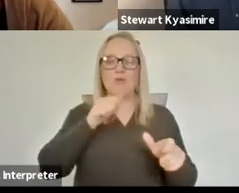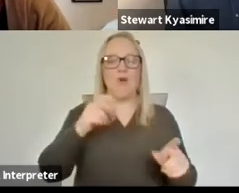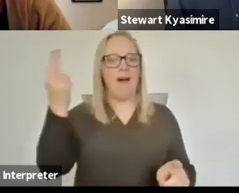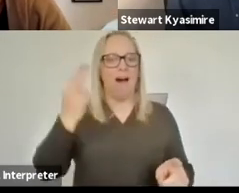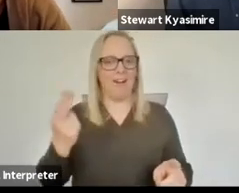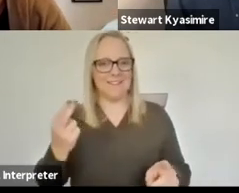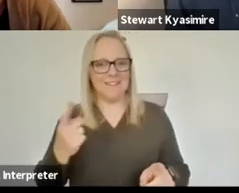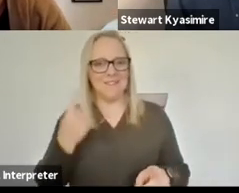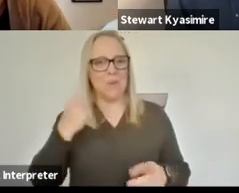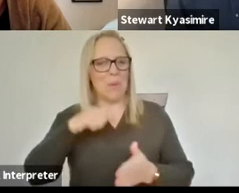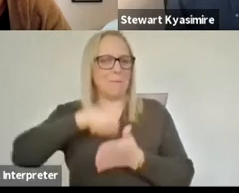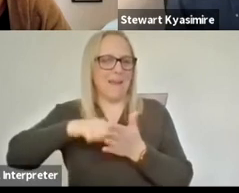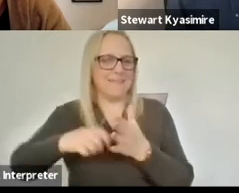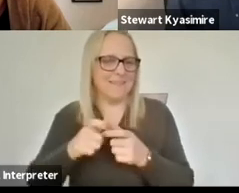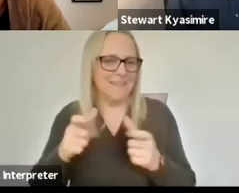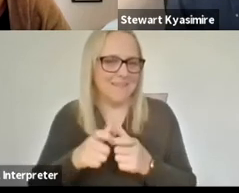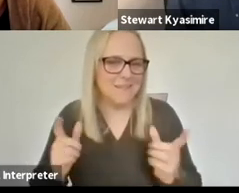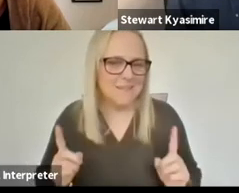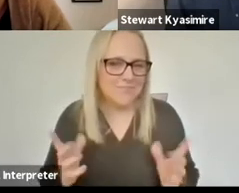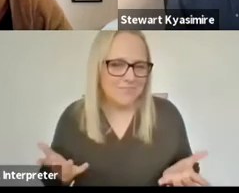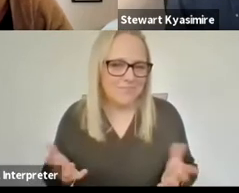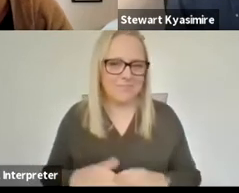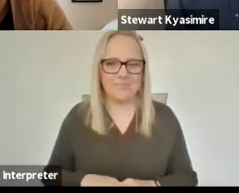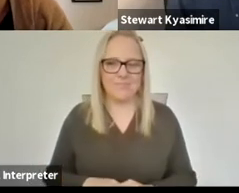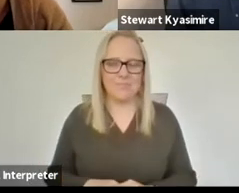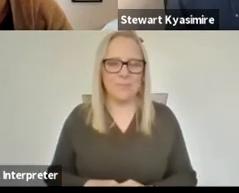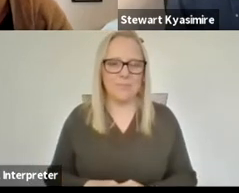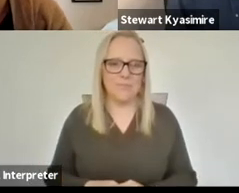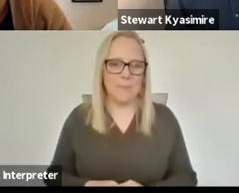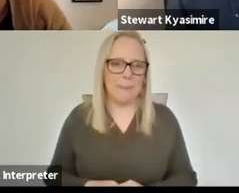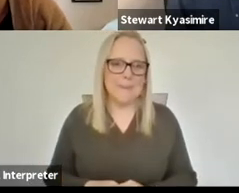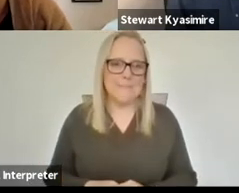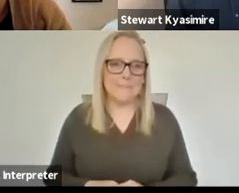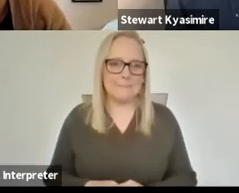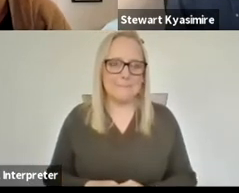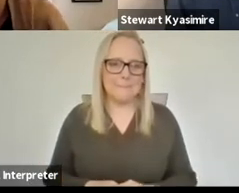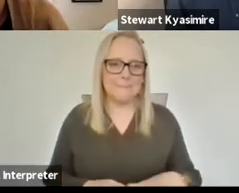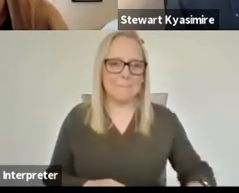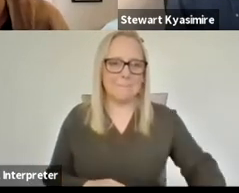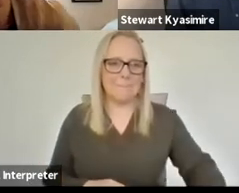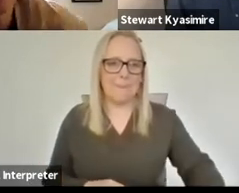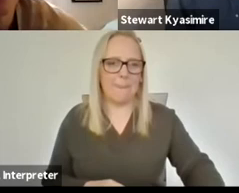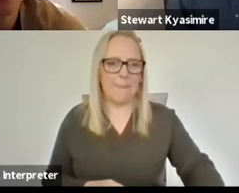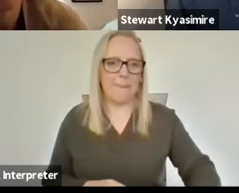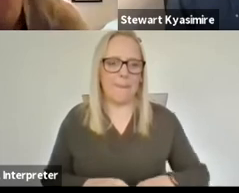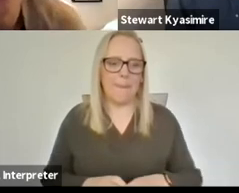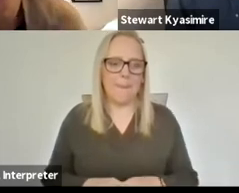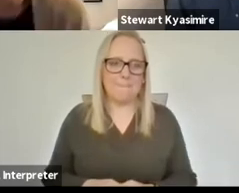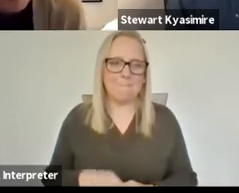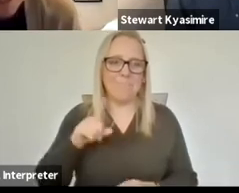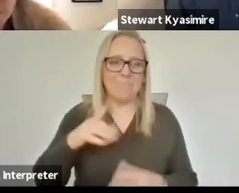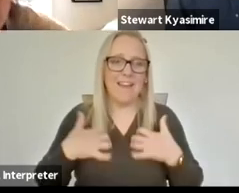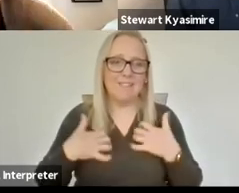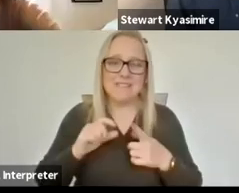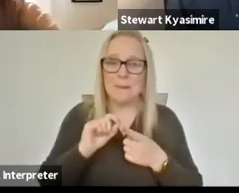yeah and we've got a a point here actually an interesting point just for our last few minutes noting on the